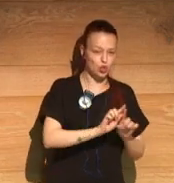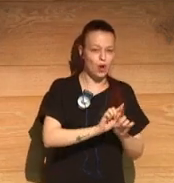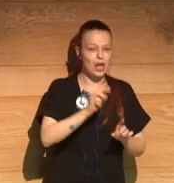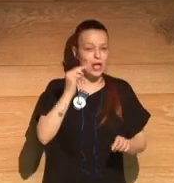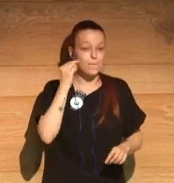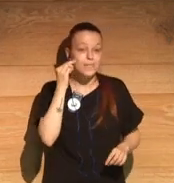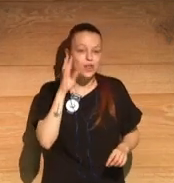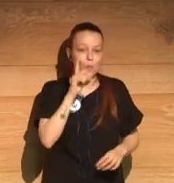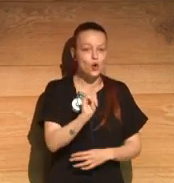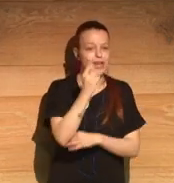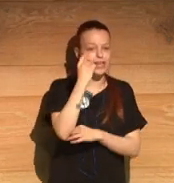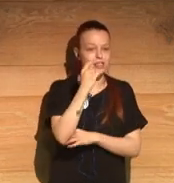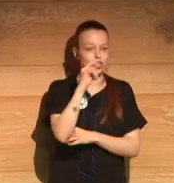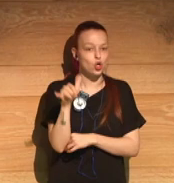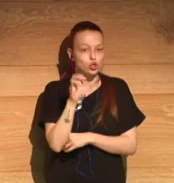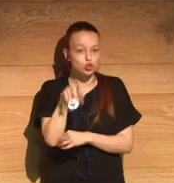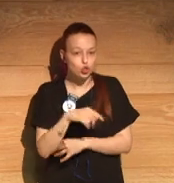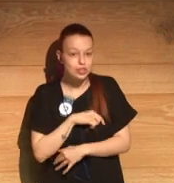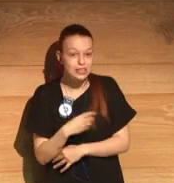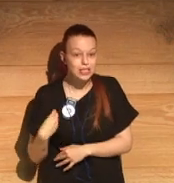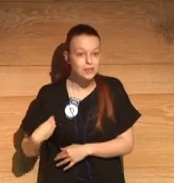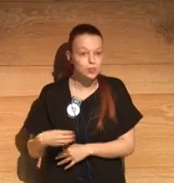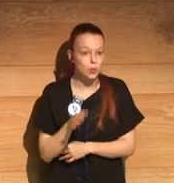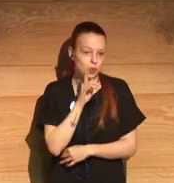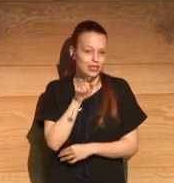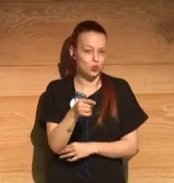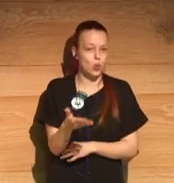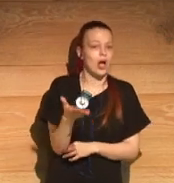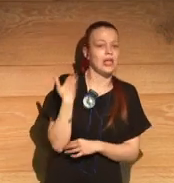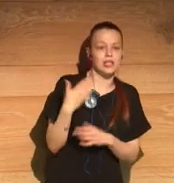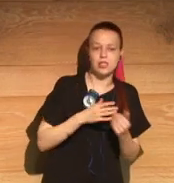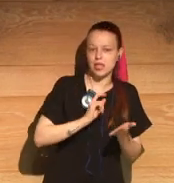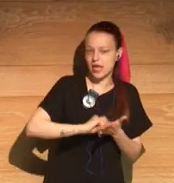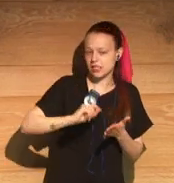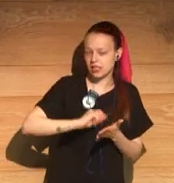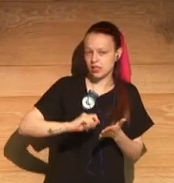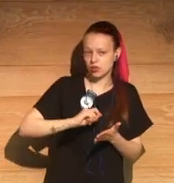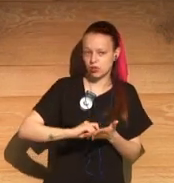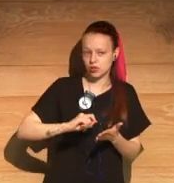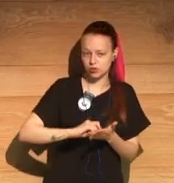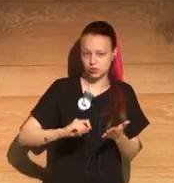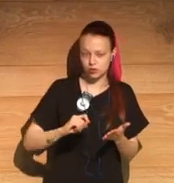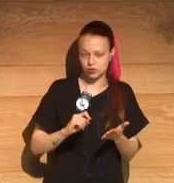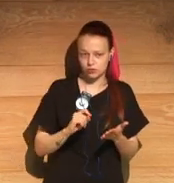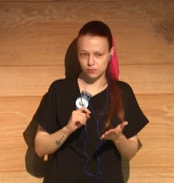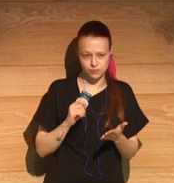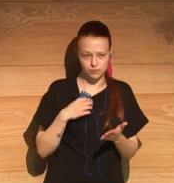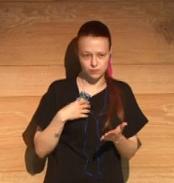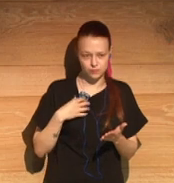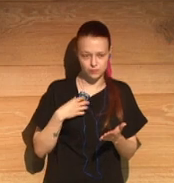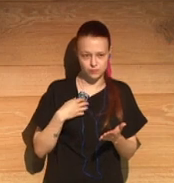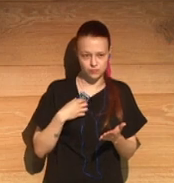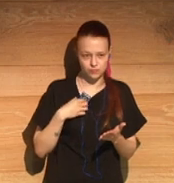of Maud Avery, this phobia of success? Can you relate to that? I mean, you've had